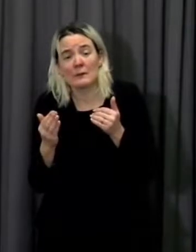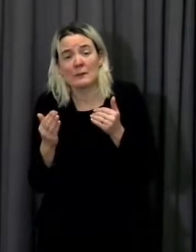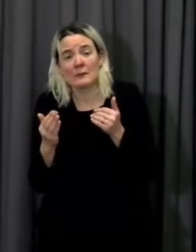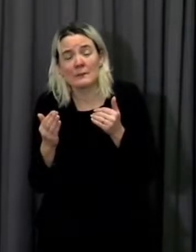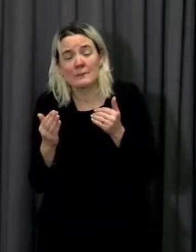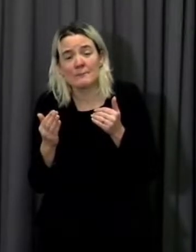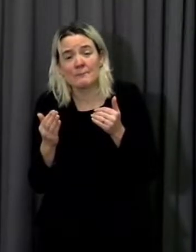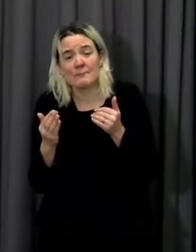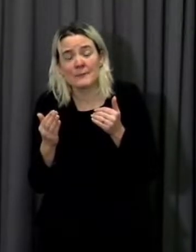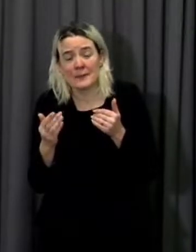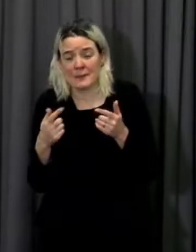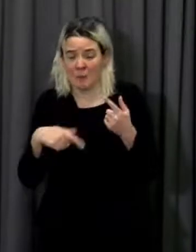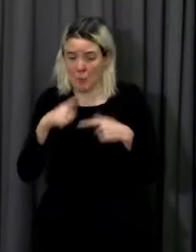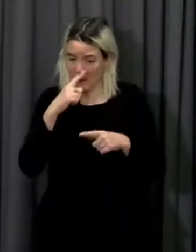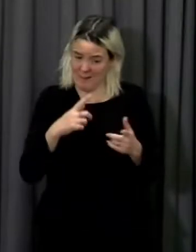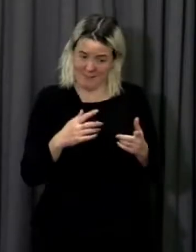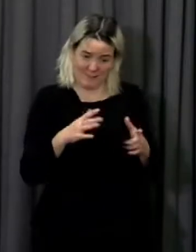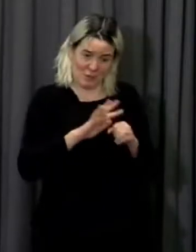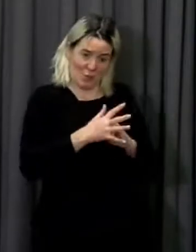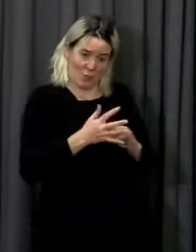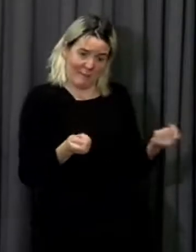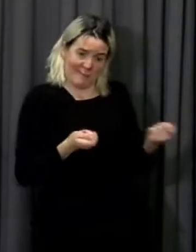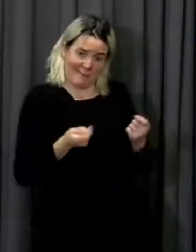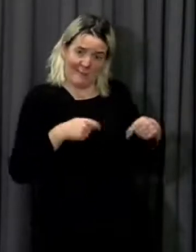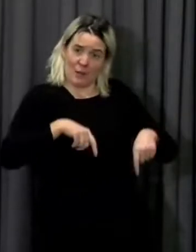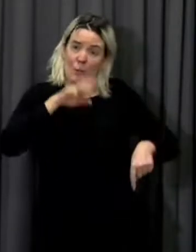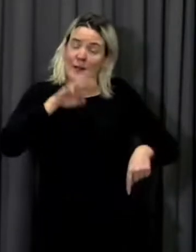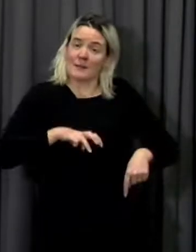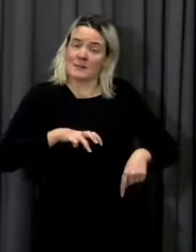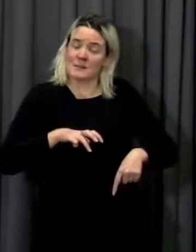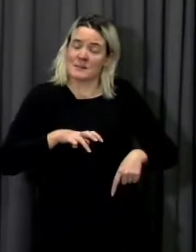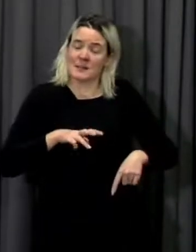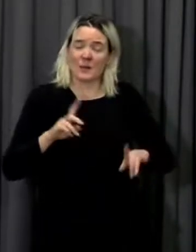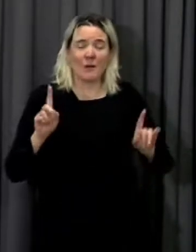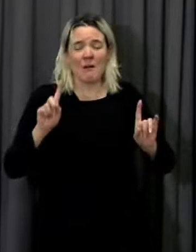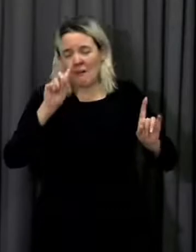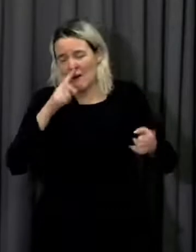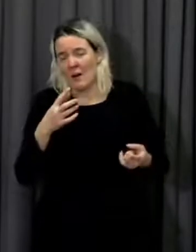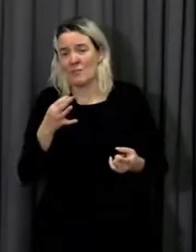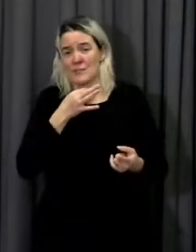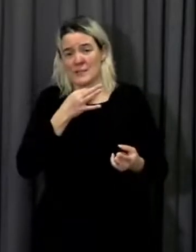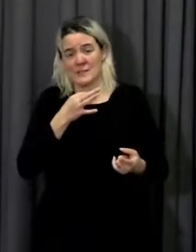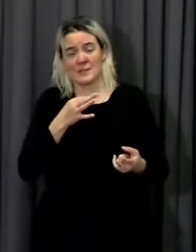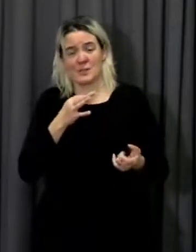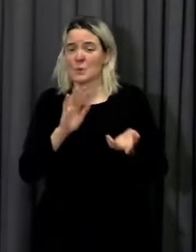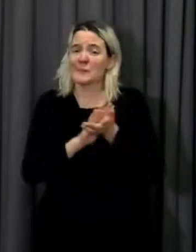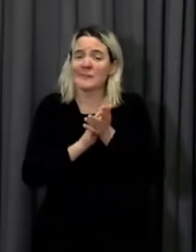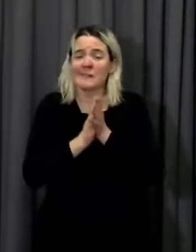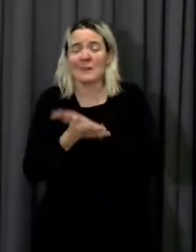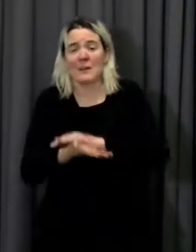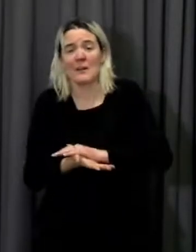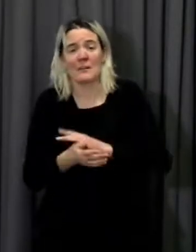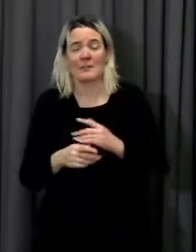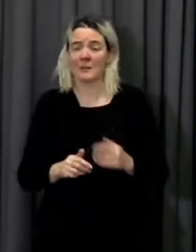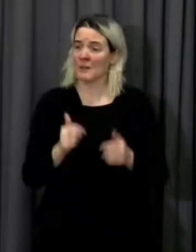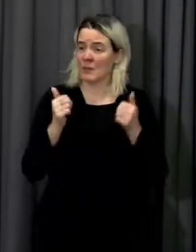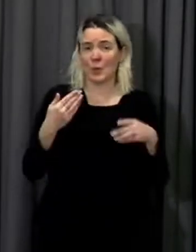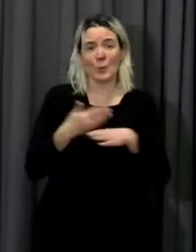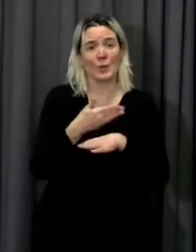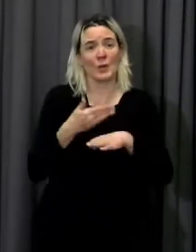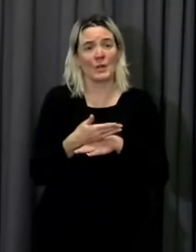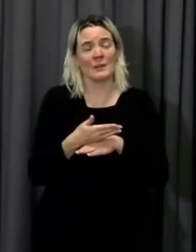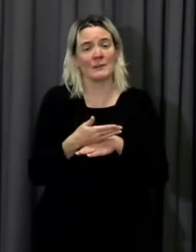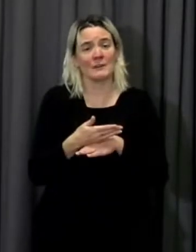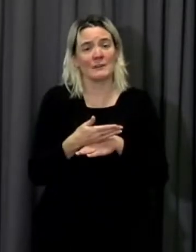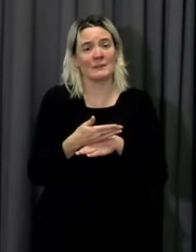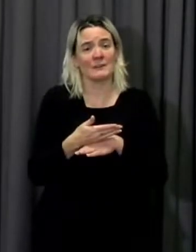lid on the situation in Wales what we can't risk is undoing all of that great work and